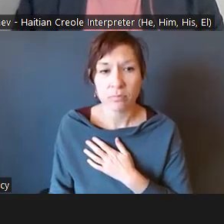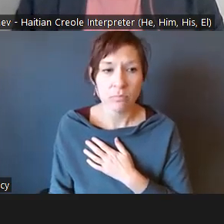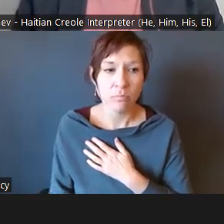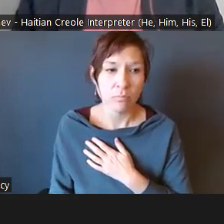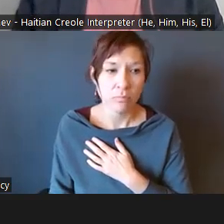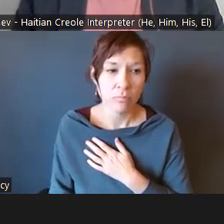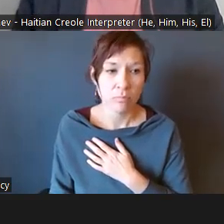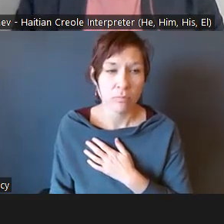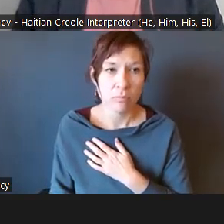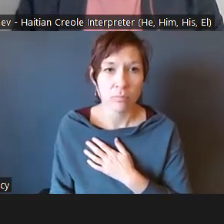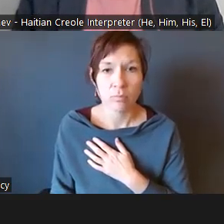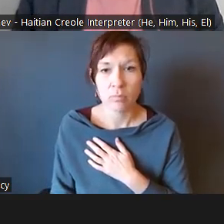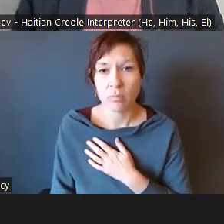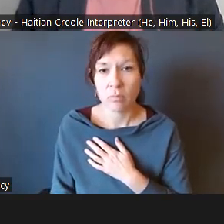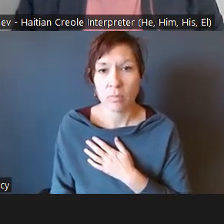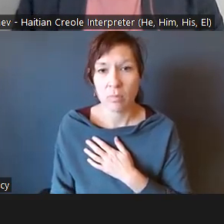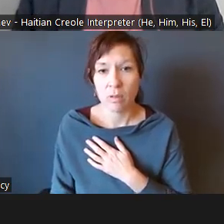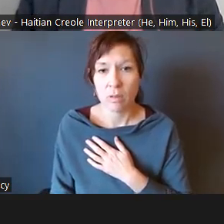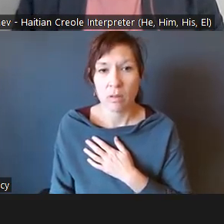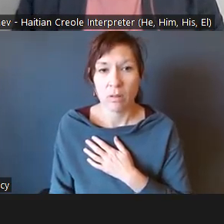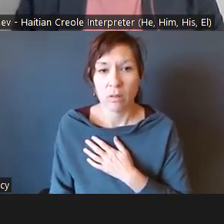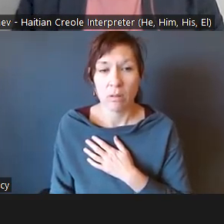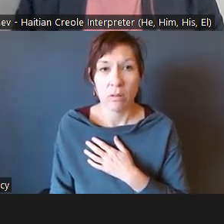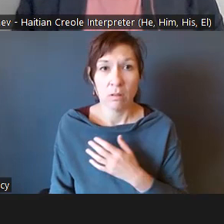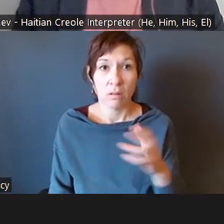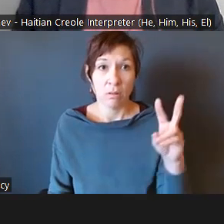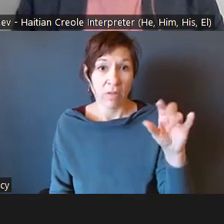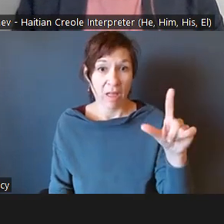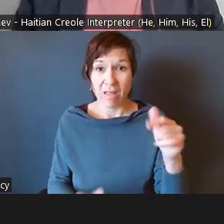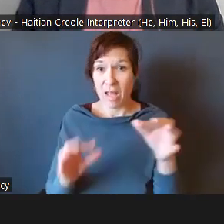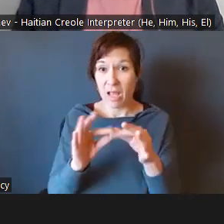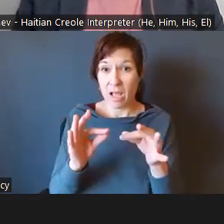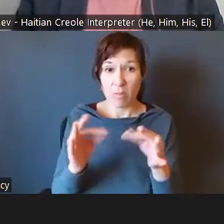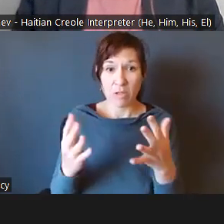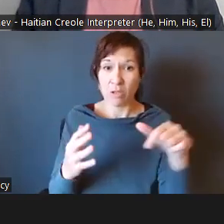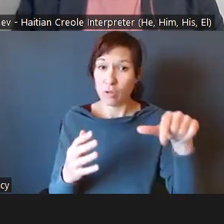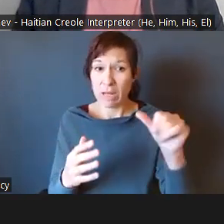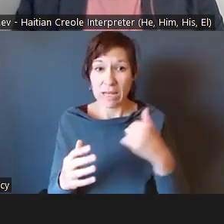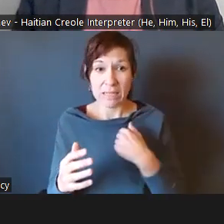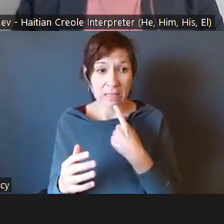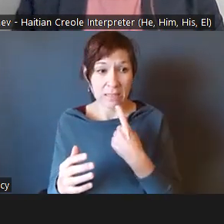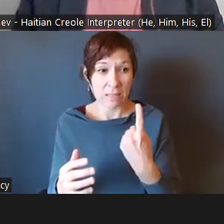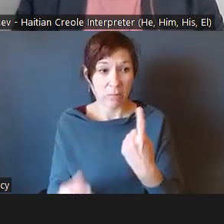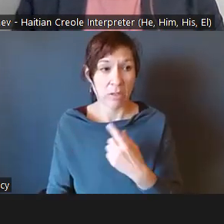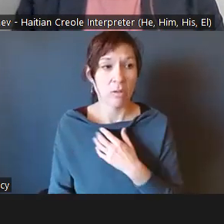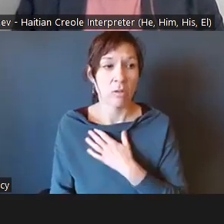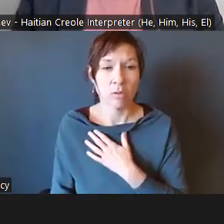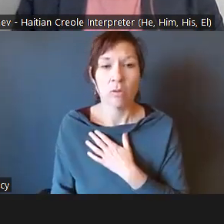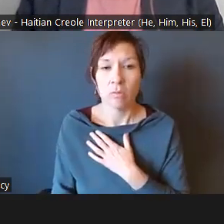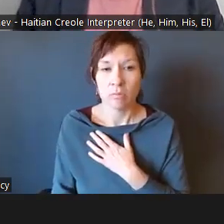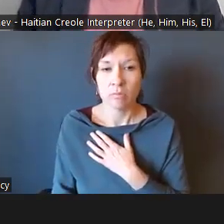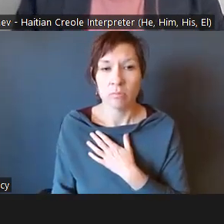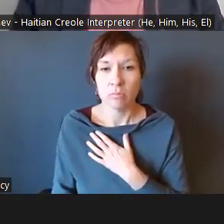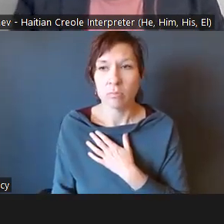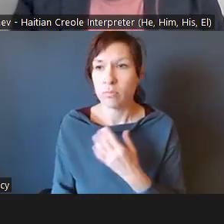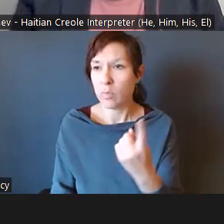Val, I don't know if there are any comments that we've gotten in from the question and answer or the chat. there's one comment in